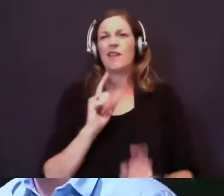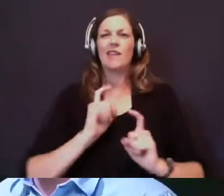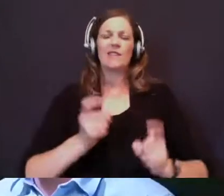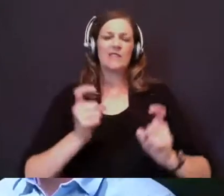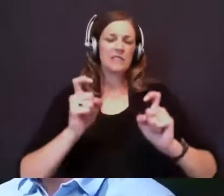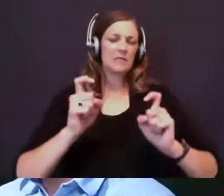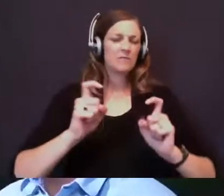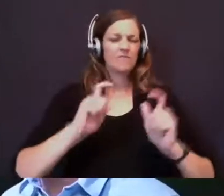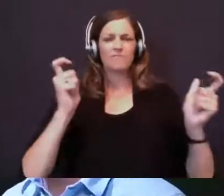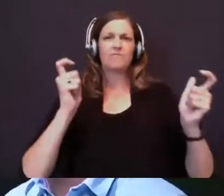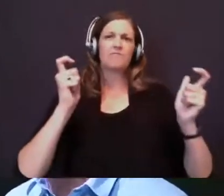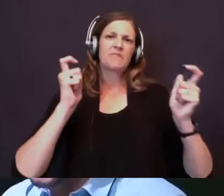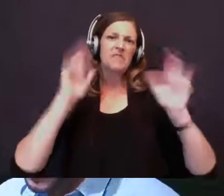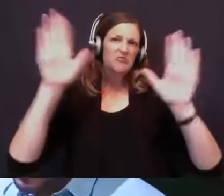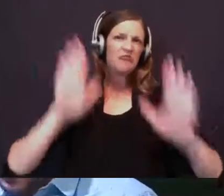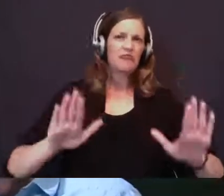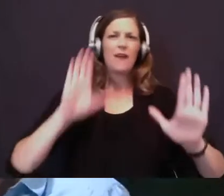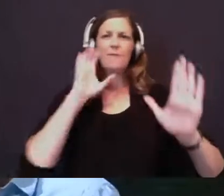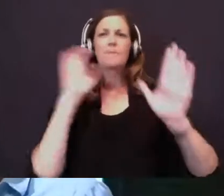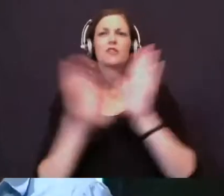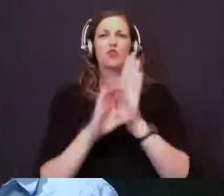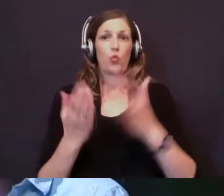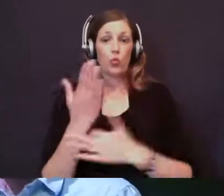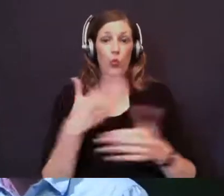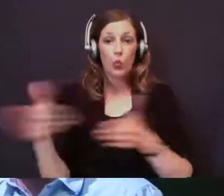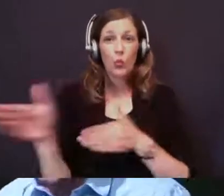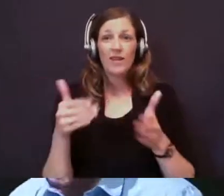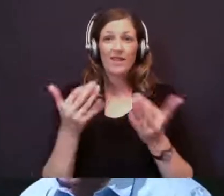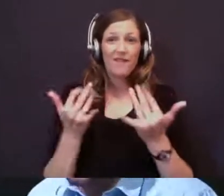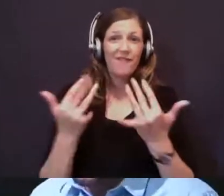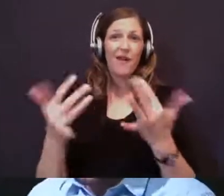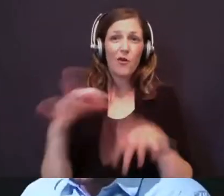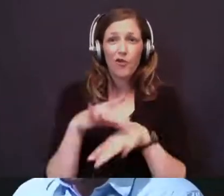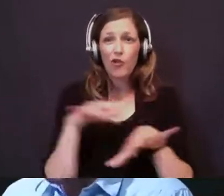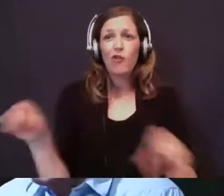through the fire and wind before he answers Elijah.